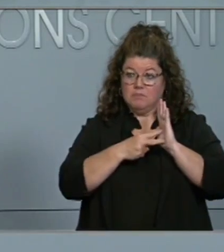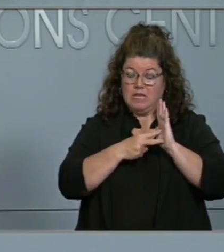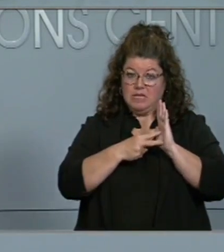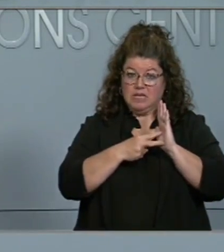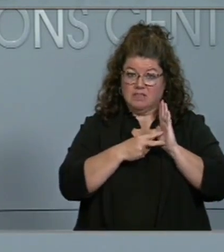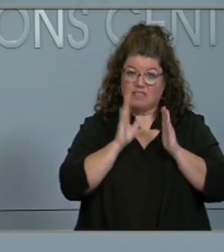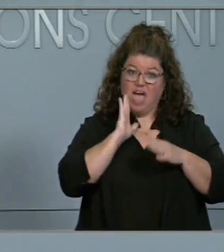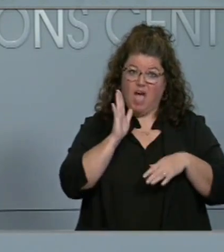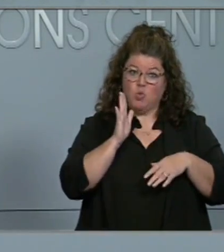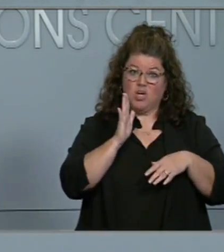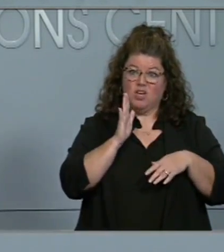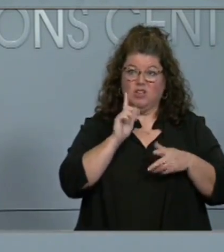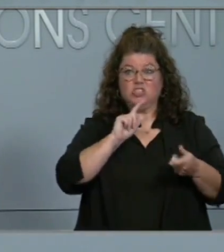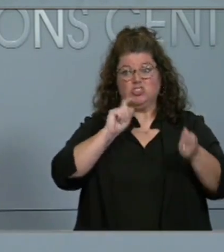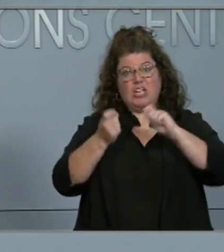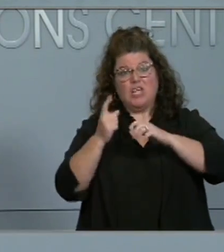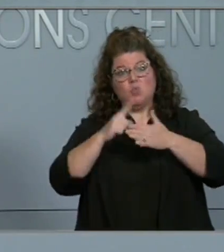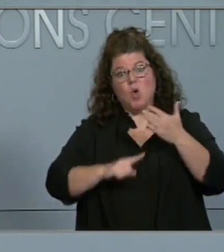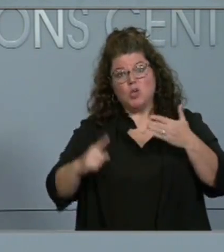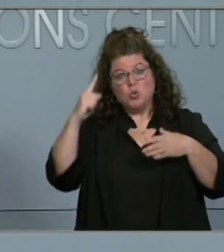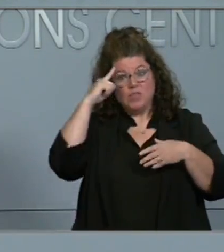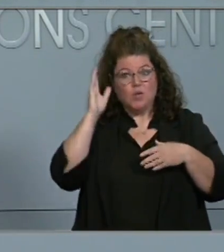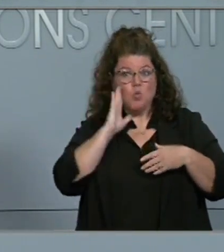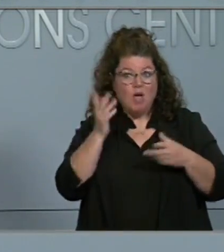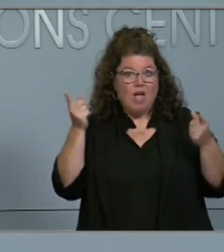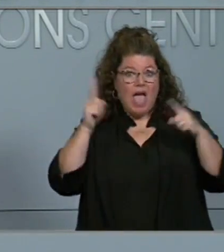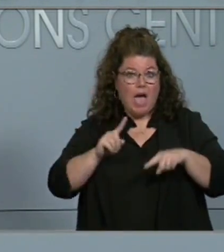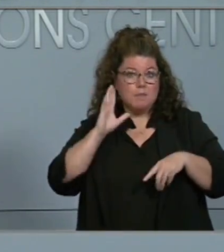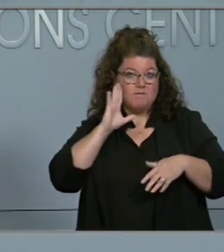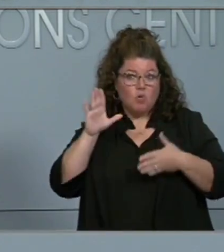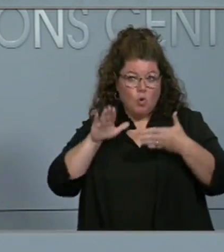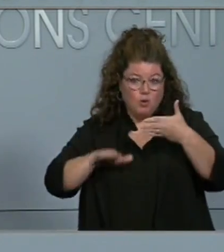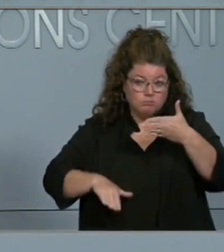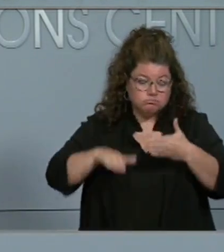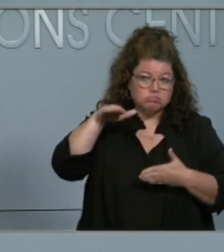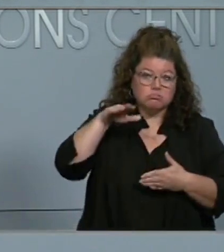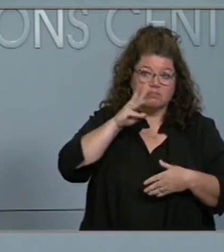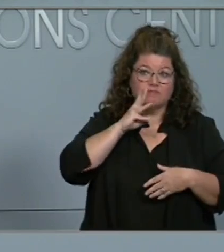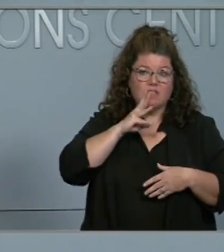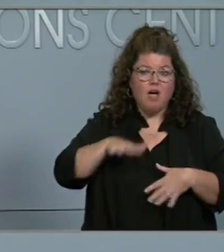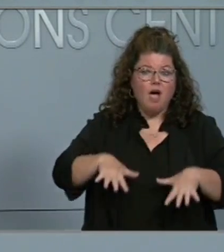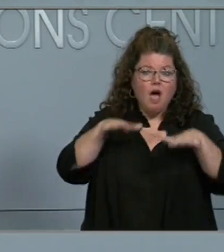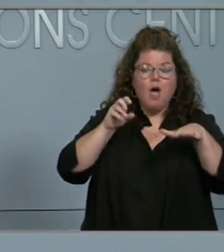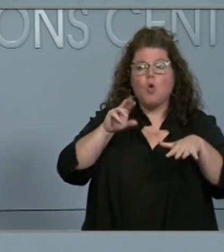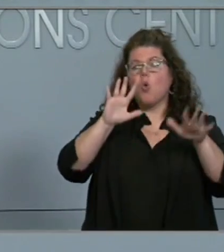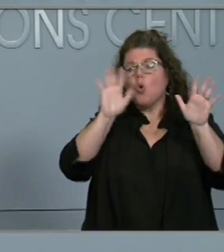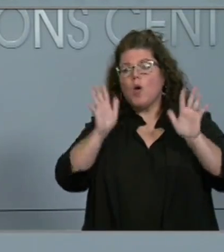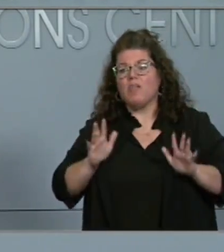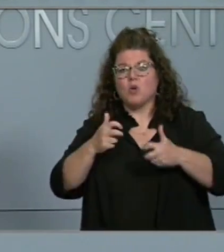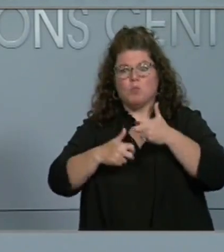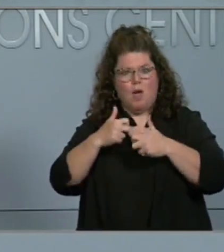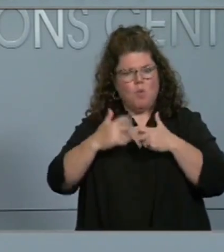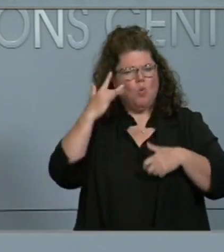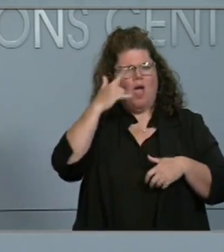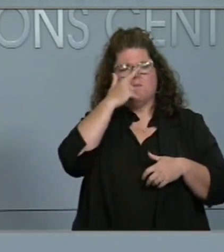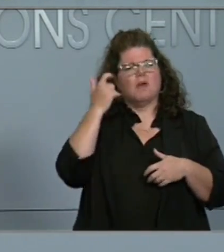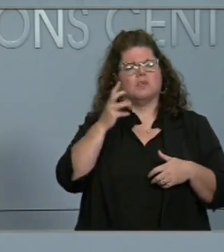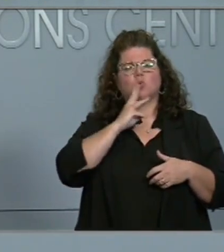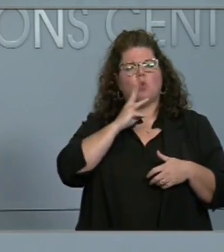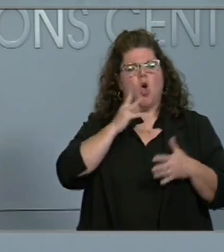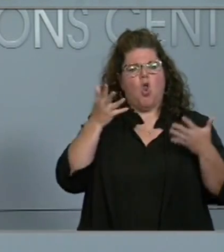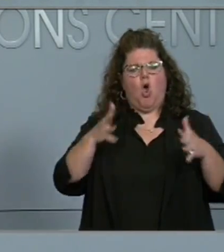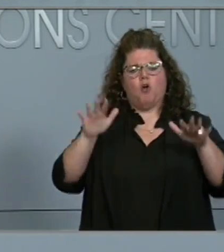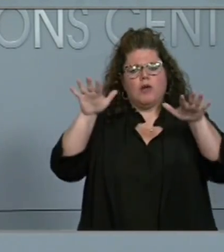think the potential outcomes could be for flooding or for other weather-related problems, given the fact that the